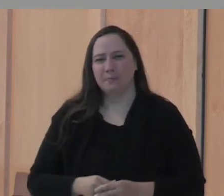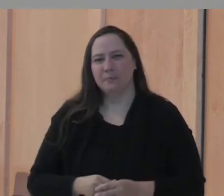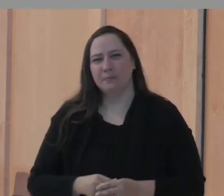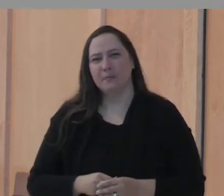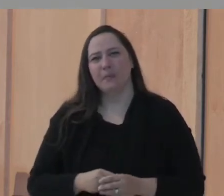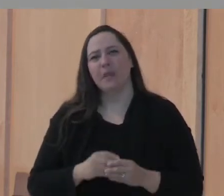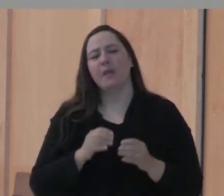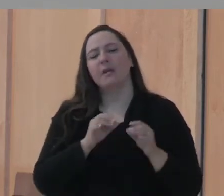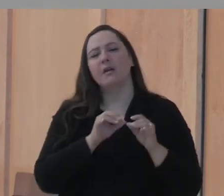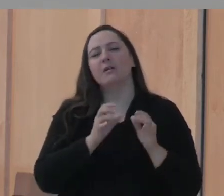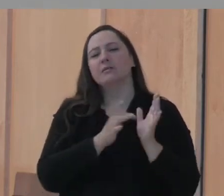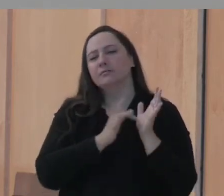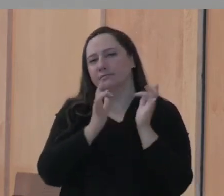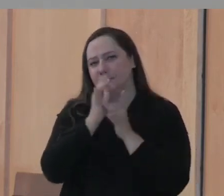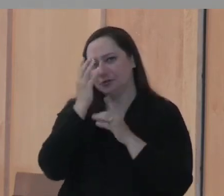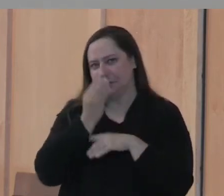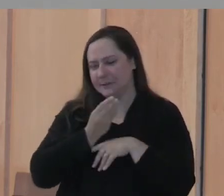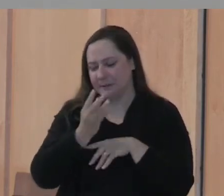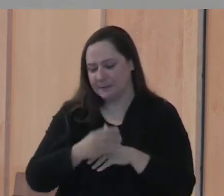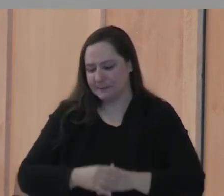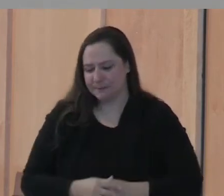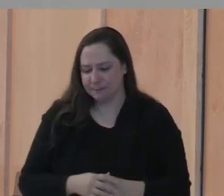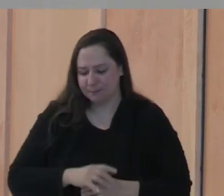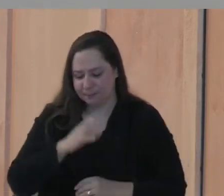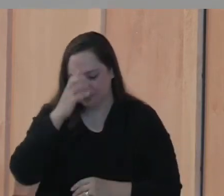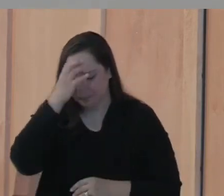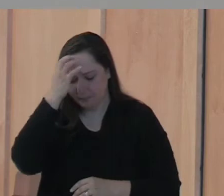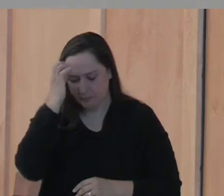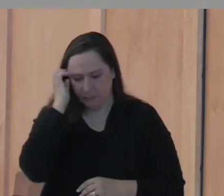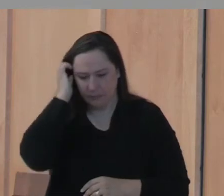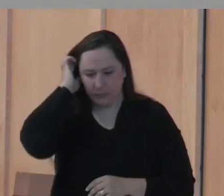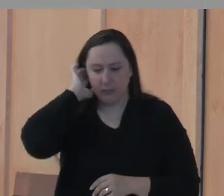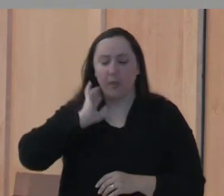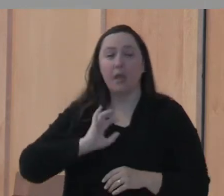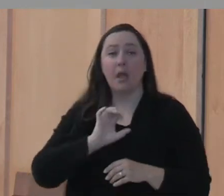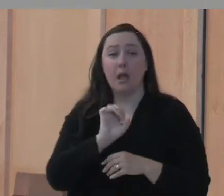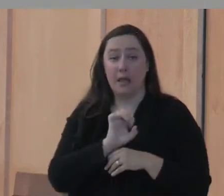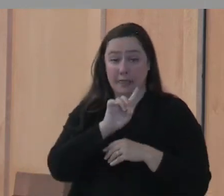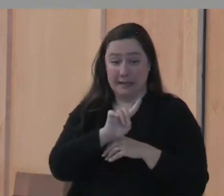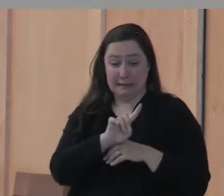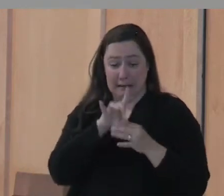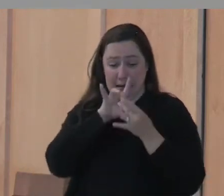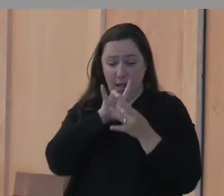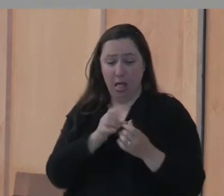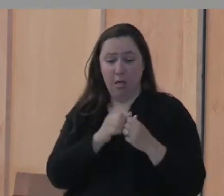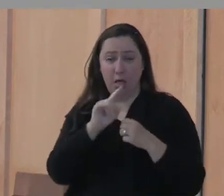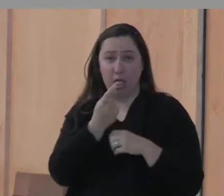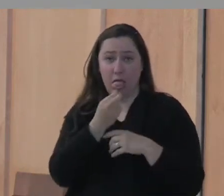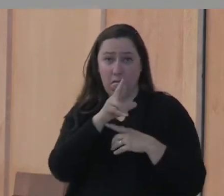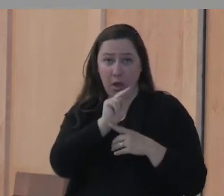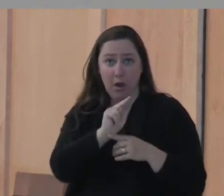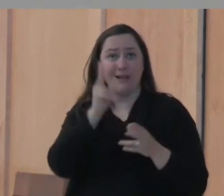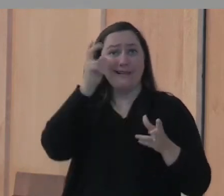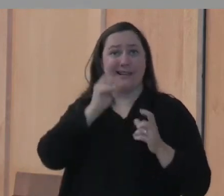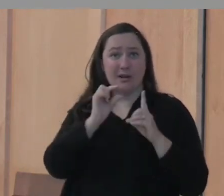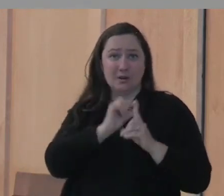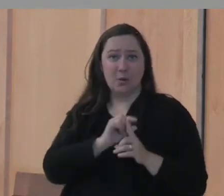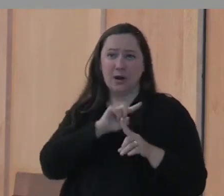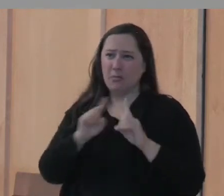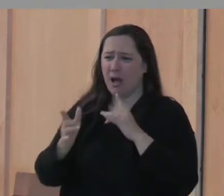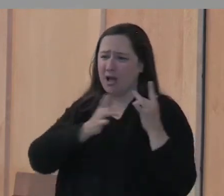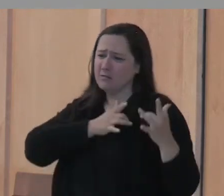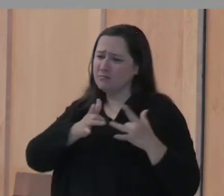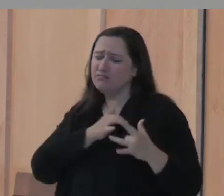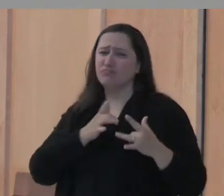Jesus says this, the seed falling among the thorns refers to someone who hears the word but the worries of this life and the